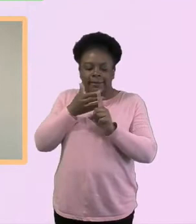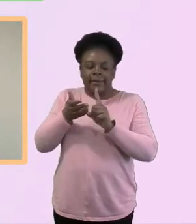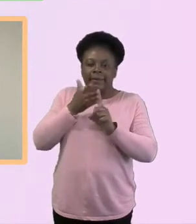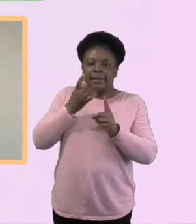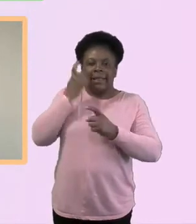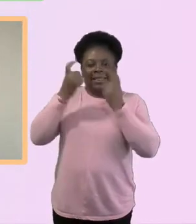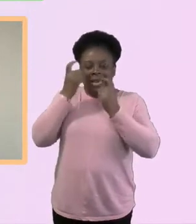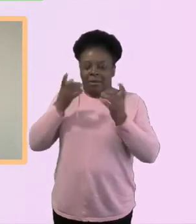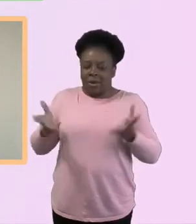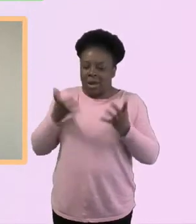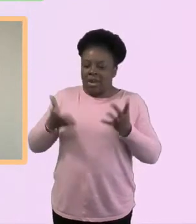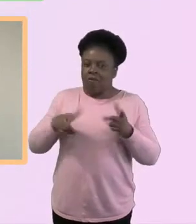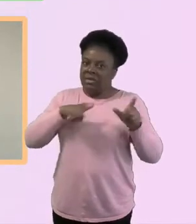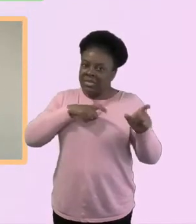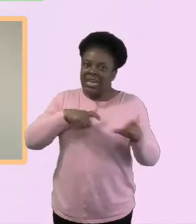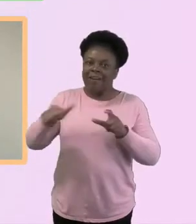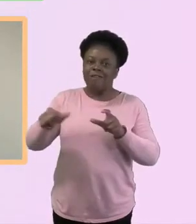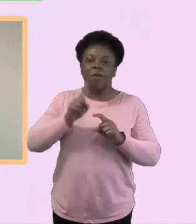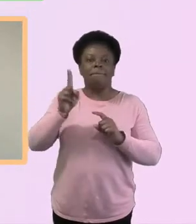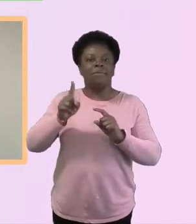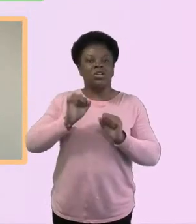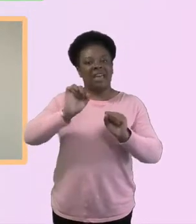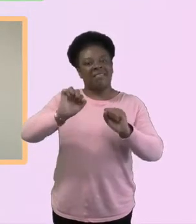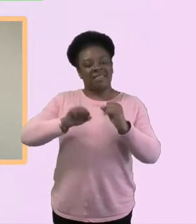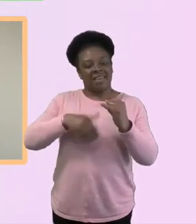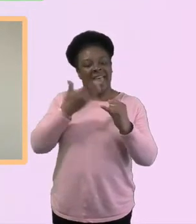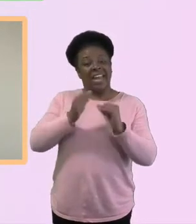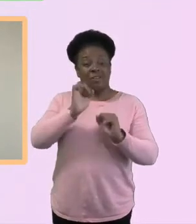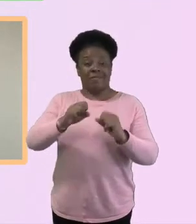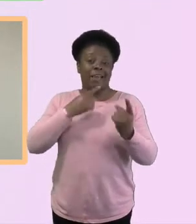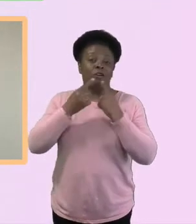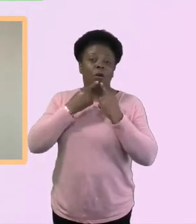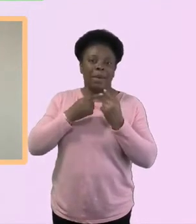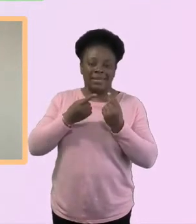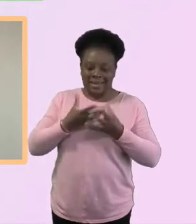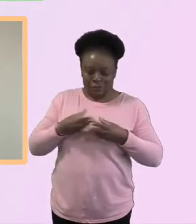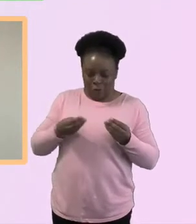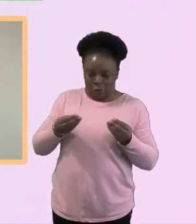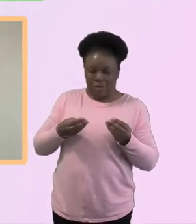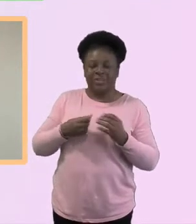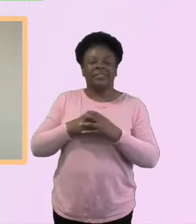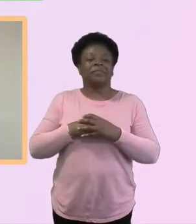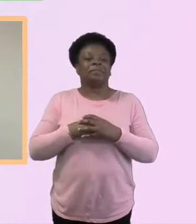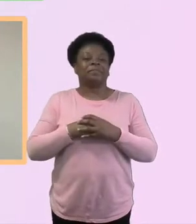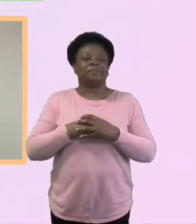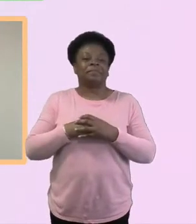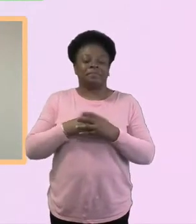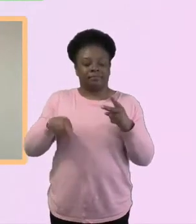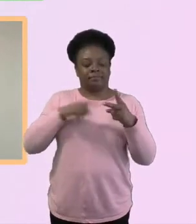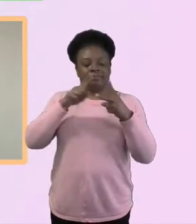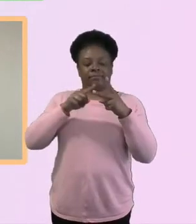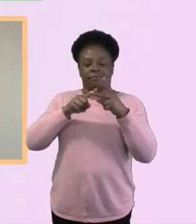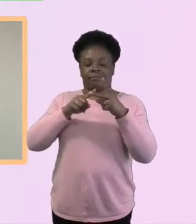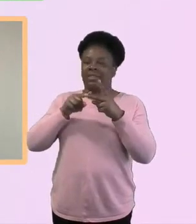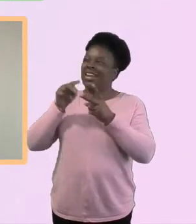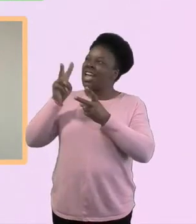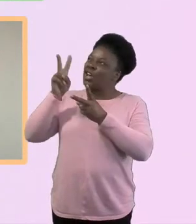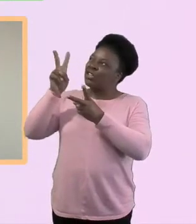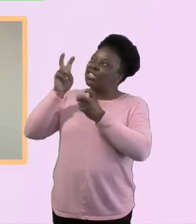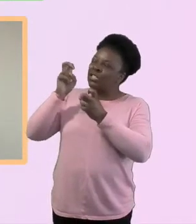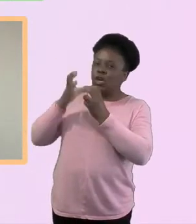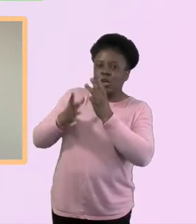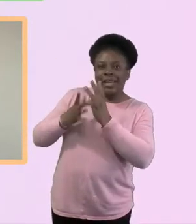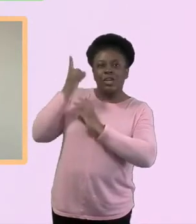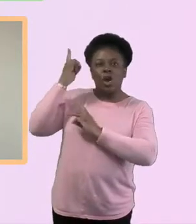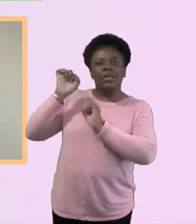disappeared off the end of the paper, listening to God and people, discerning the fingerprints and hints of God in our neighbourhood,